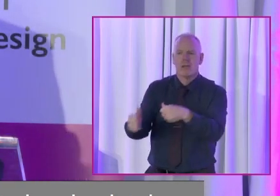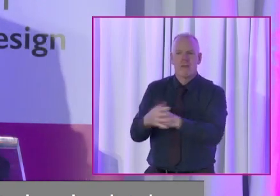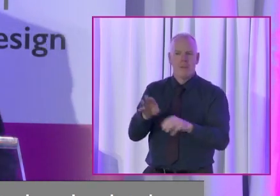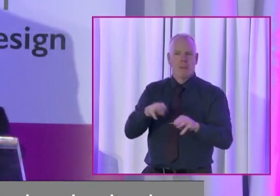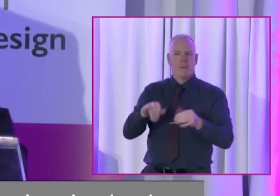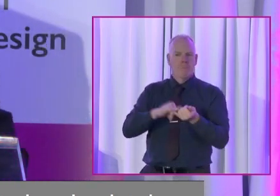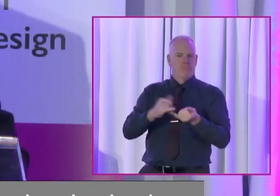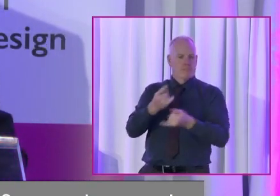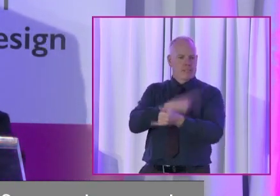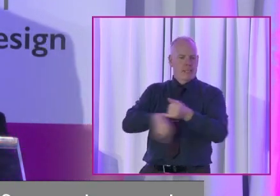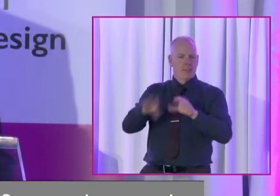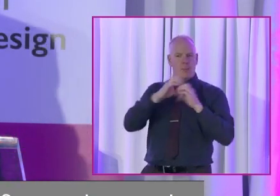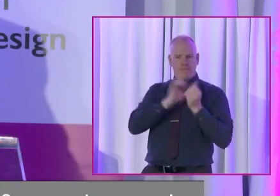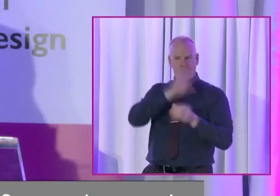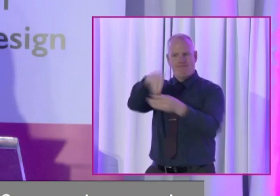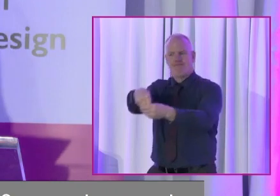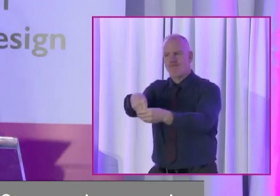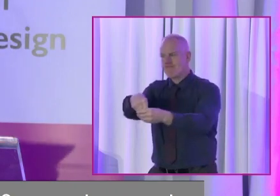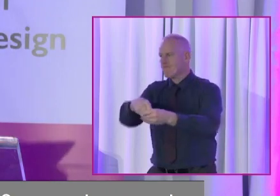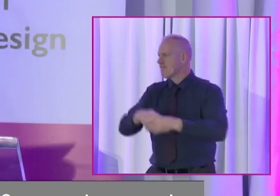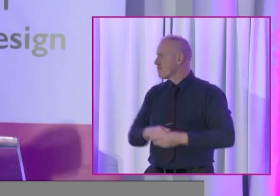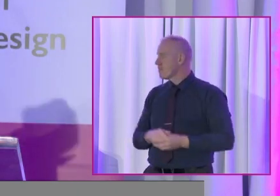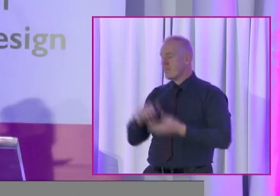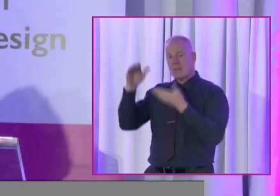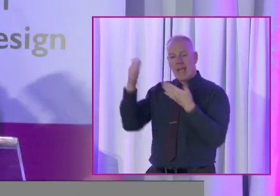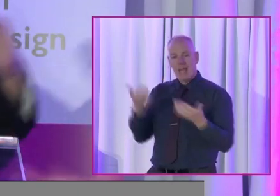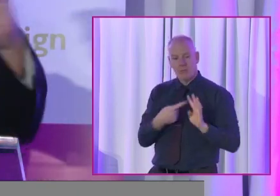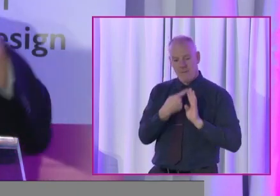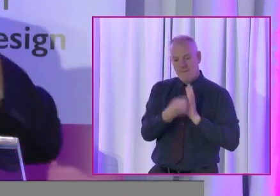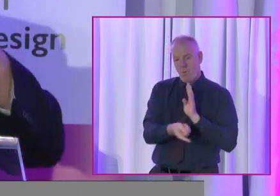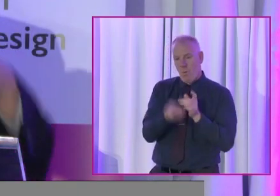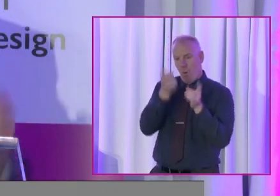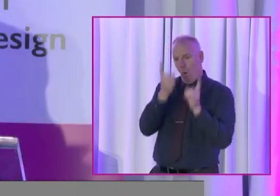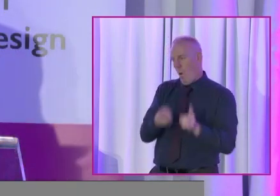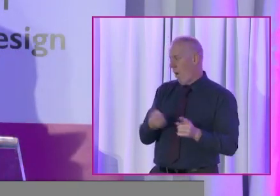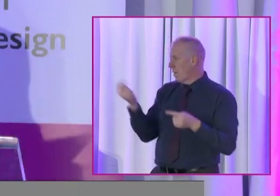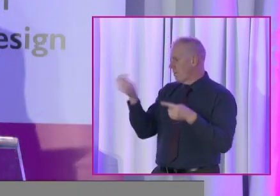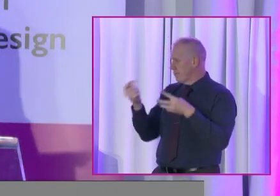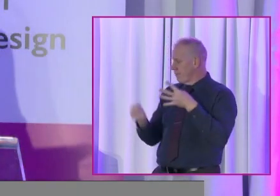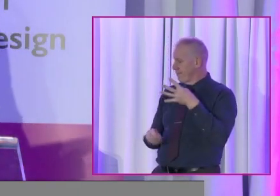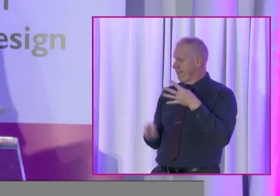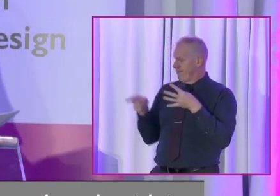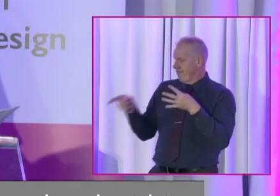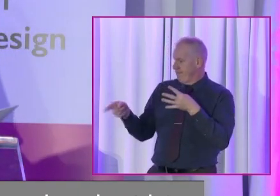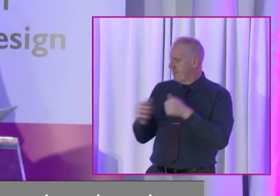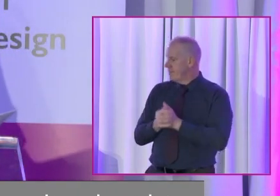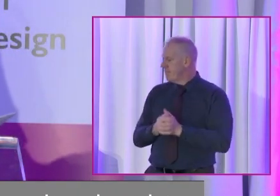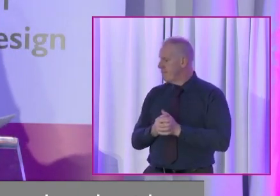That's my hope. So look, I've been asked to introduce the speakers in strict order as set out here on the paper.